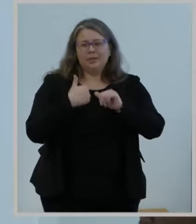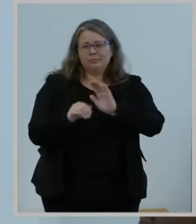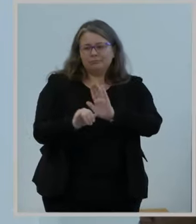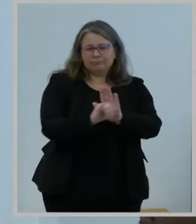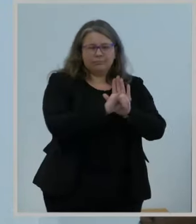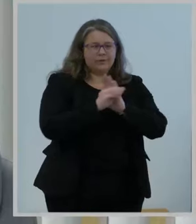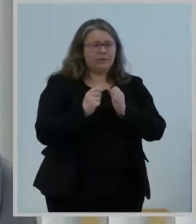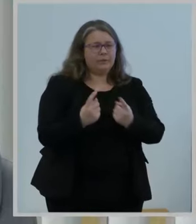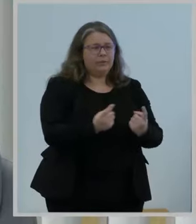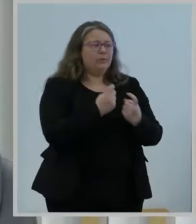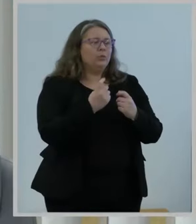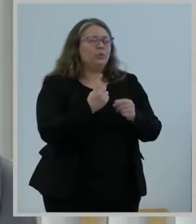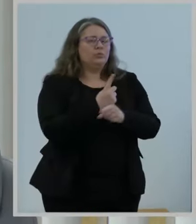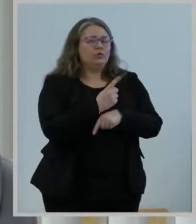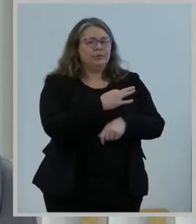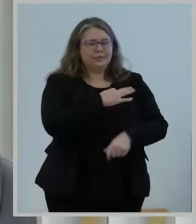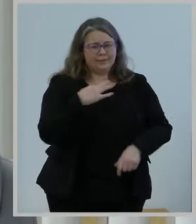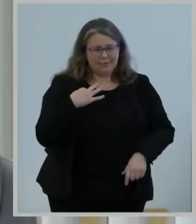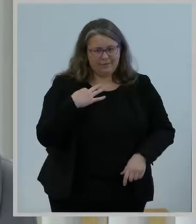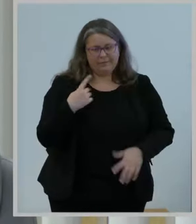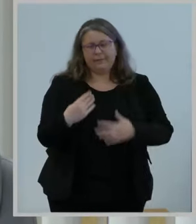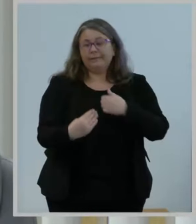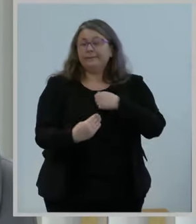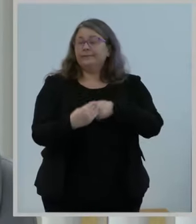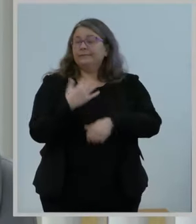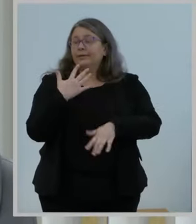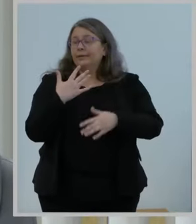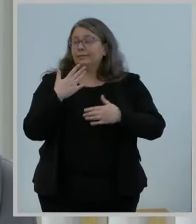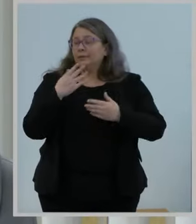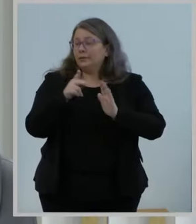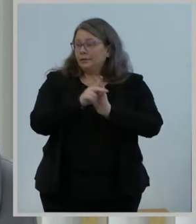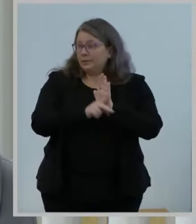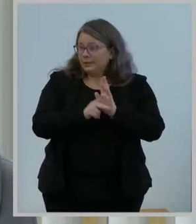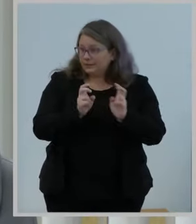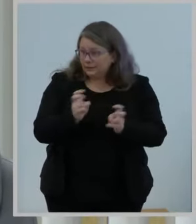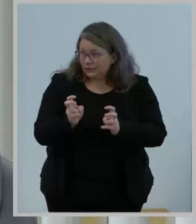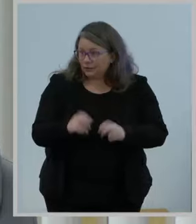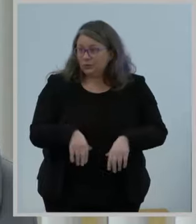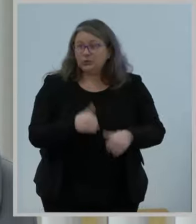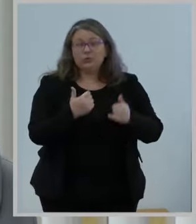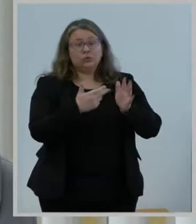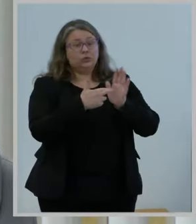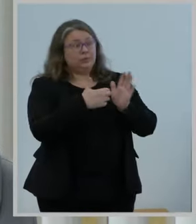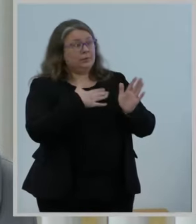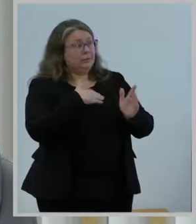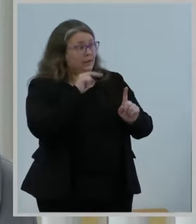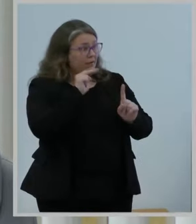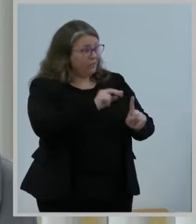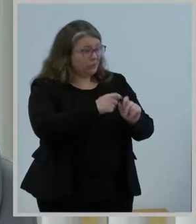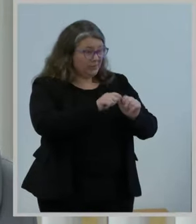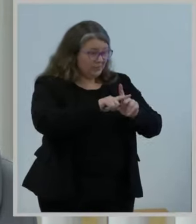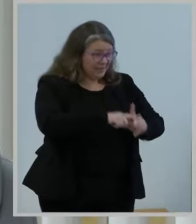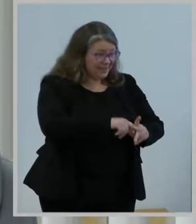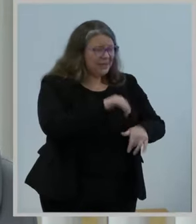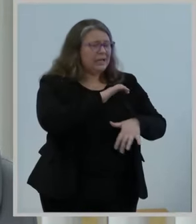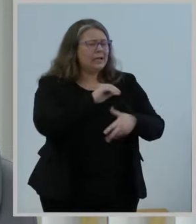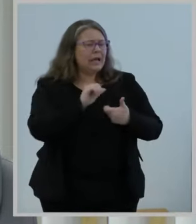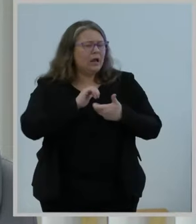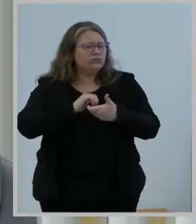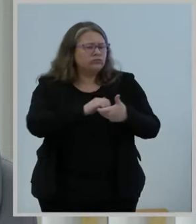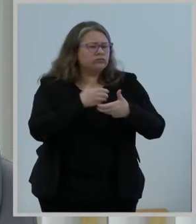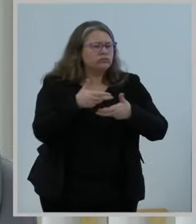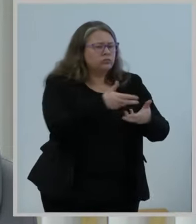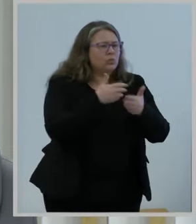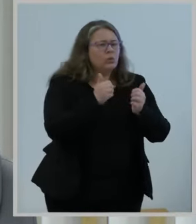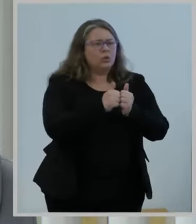policy issues, represent my views to industry from the outset, and work with agency staff to ensure our refrigerator was